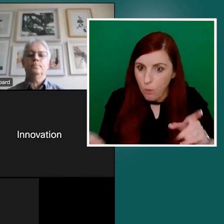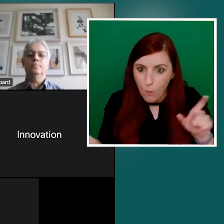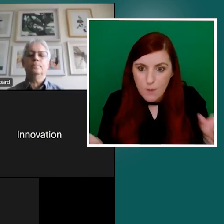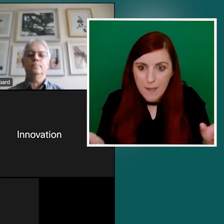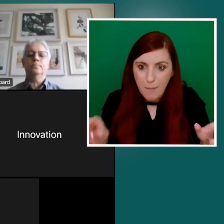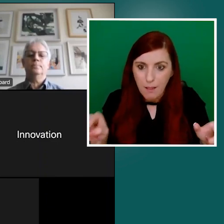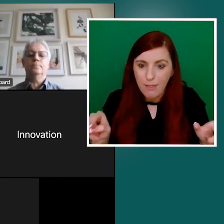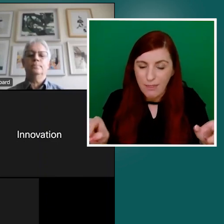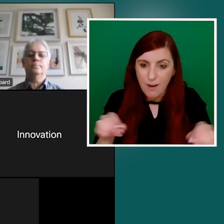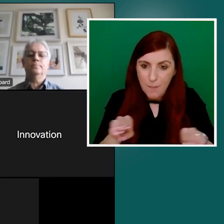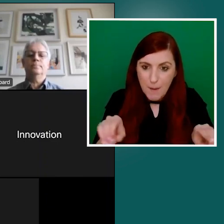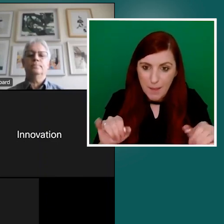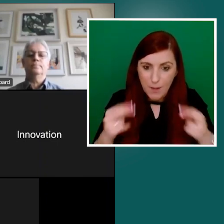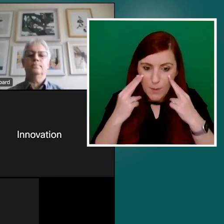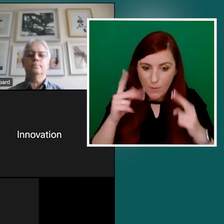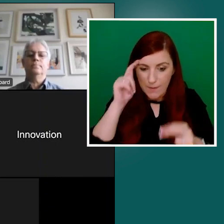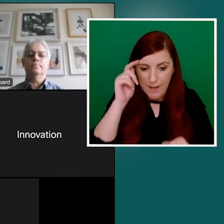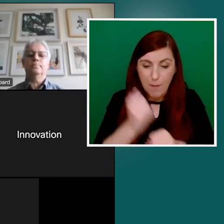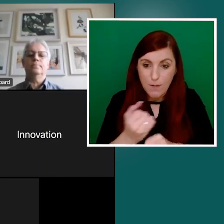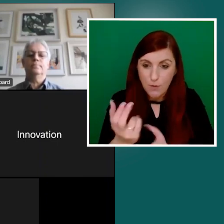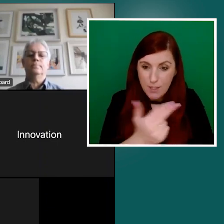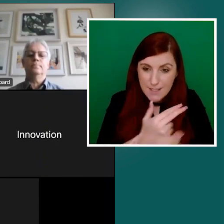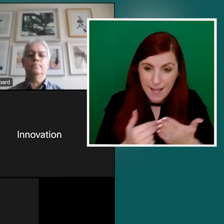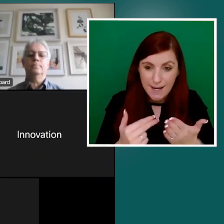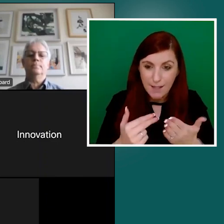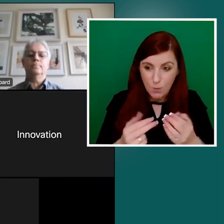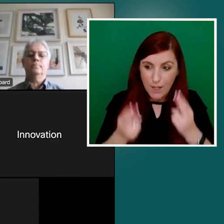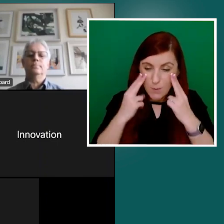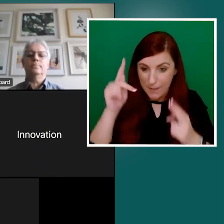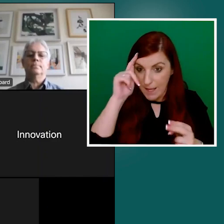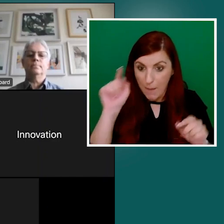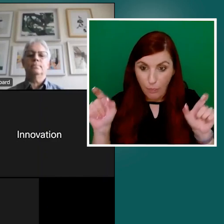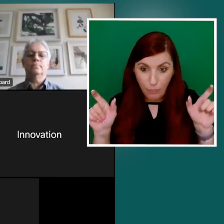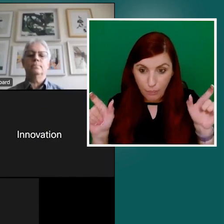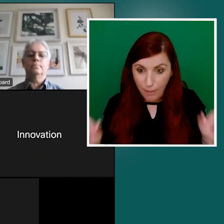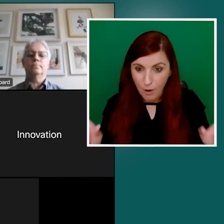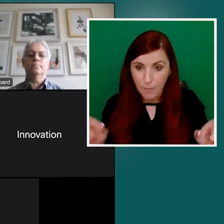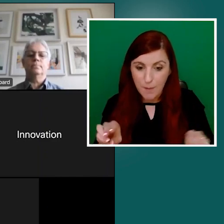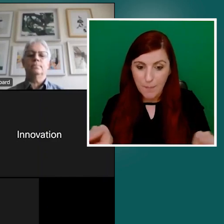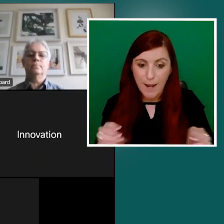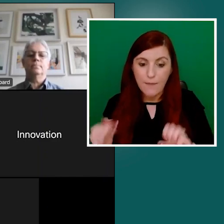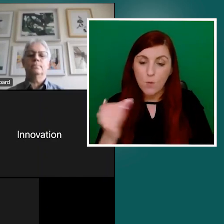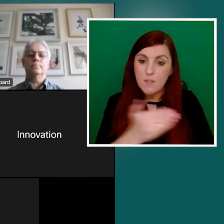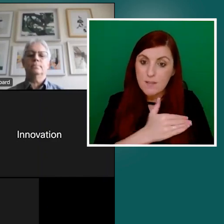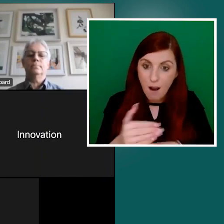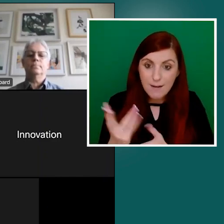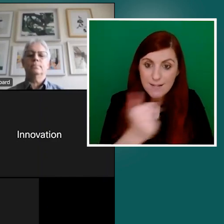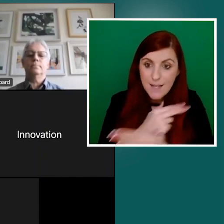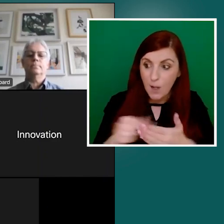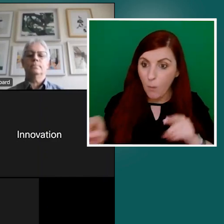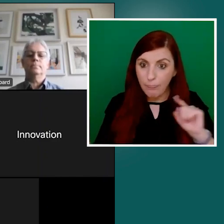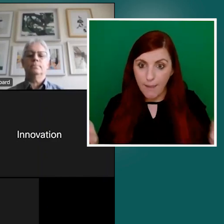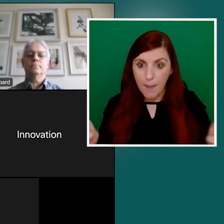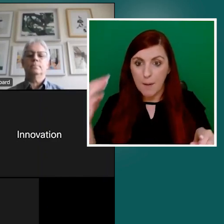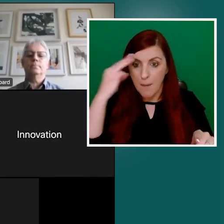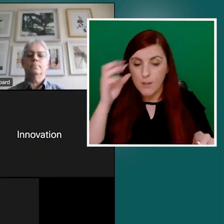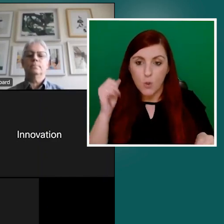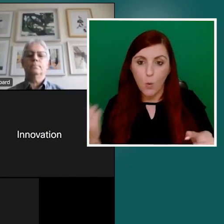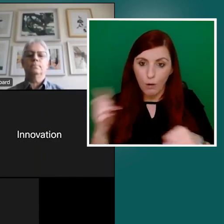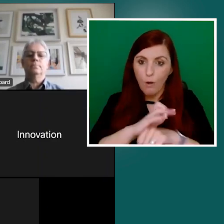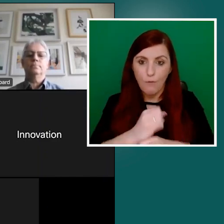that you do keep those individuals in mind, and sometimes if you start from that point of view, in terms of the design, it'll be accessible for everyone.